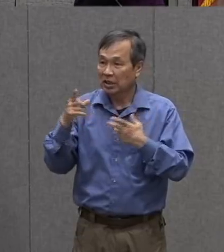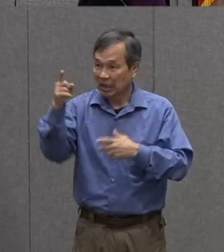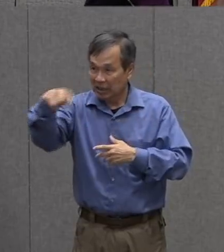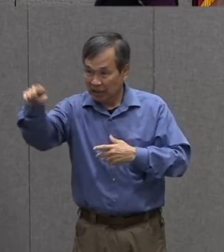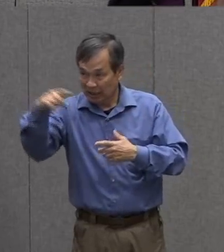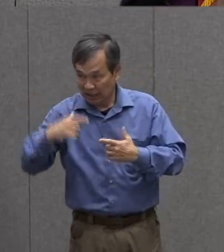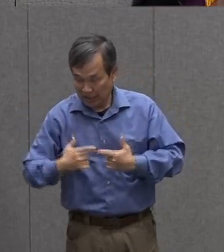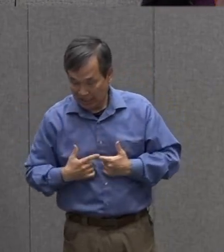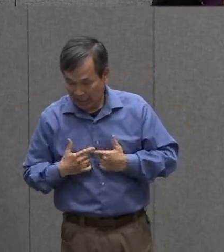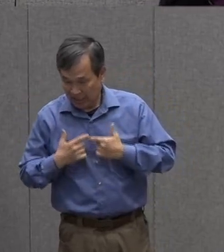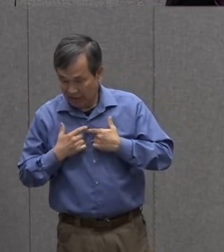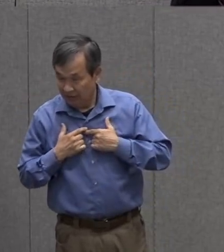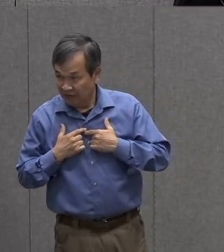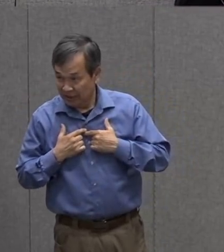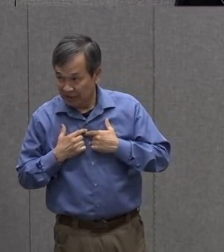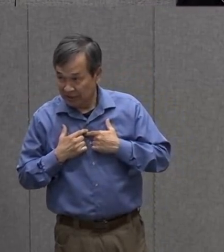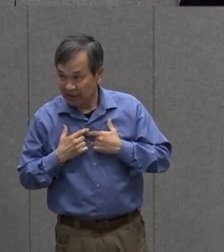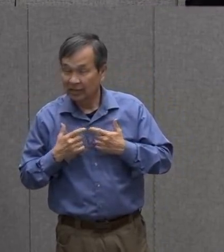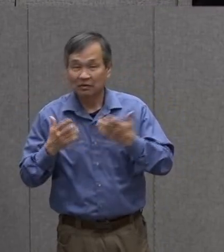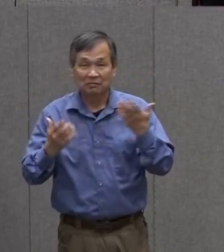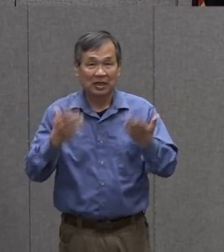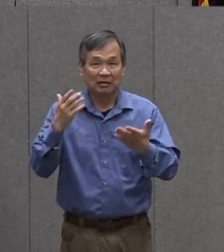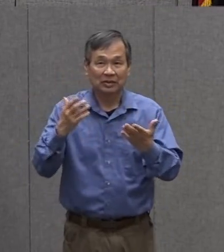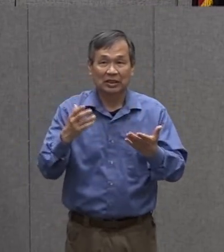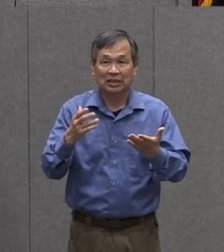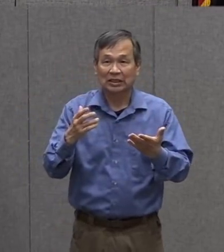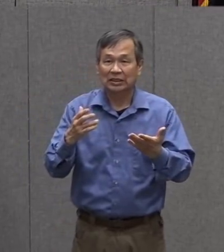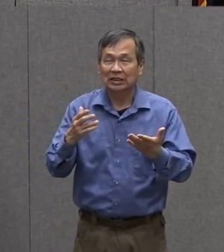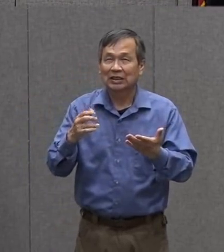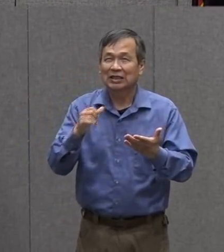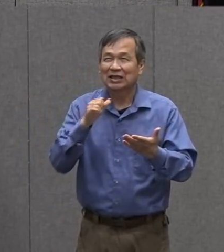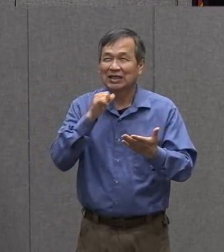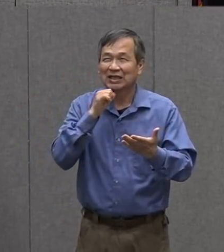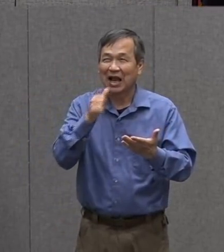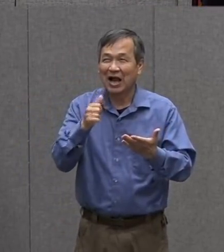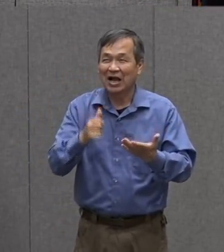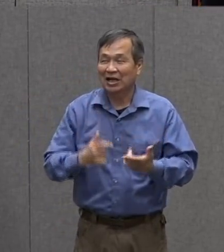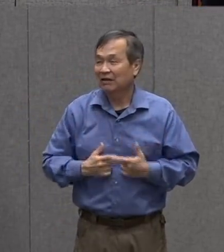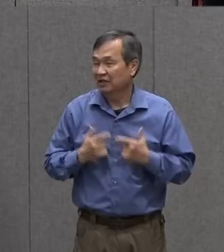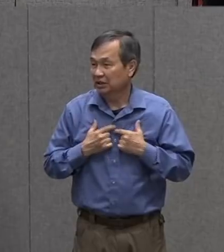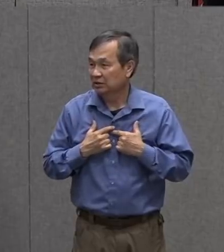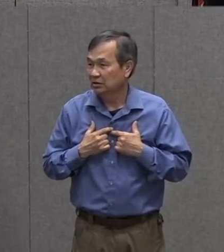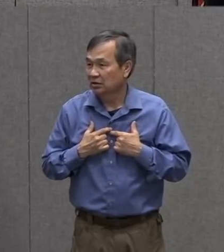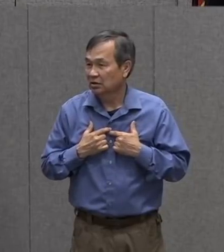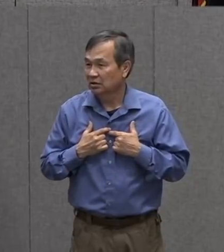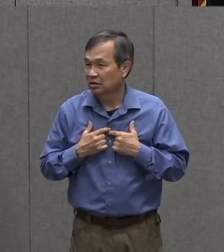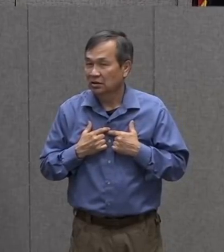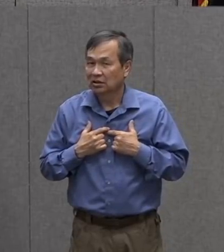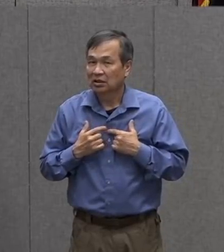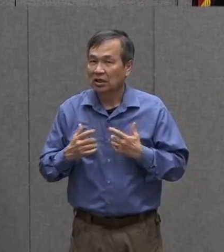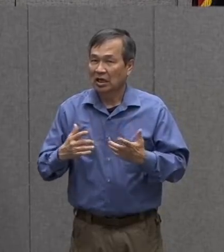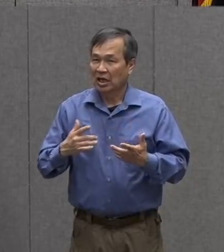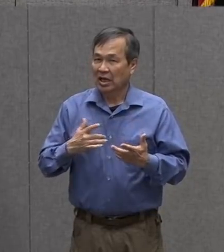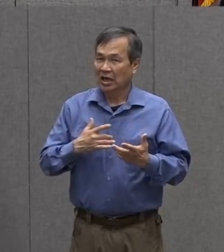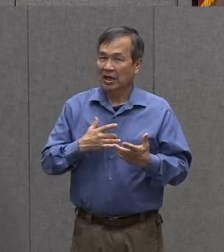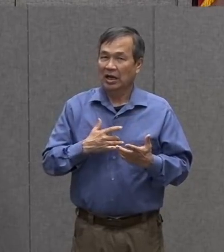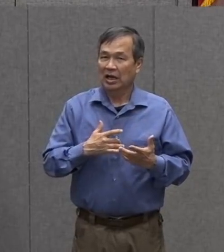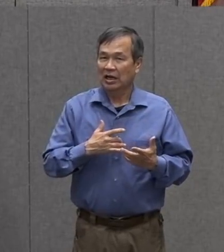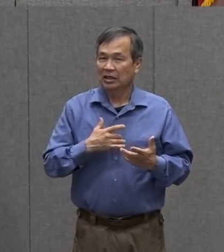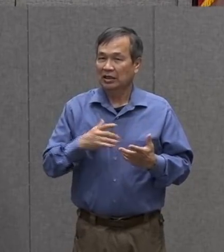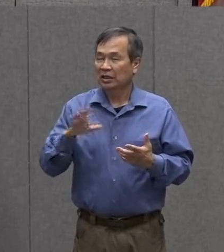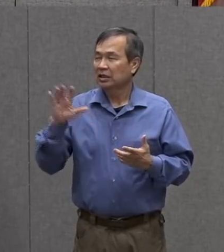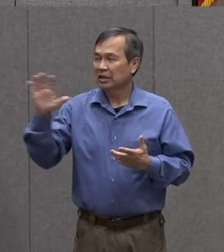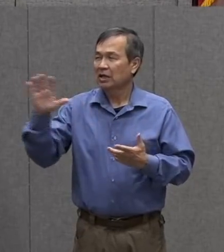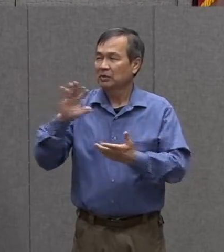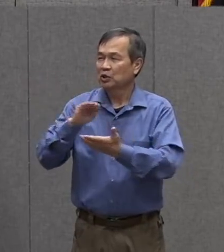and things that are non-living I kind of feel like I need to write